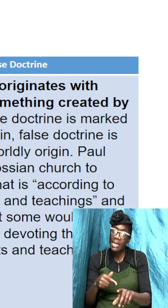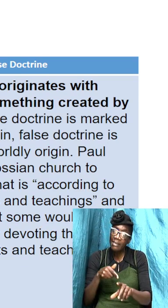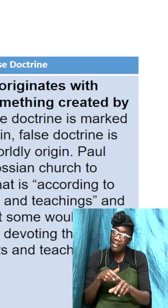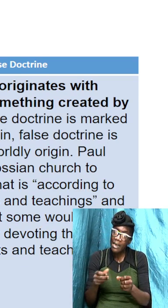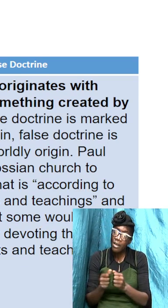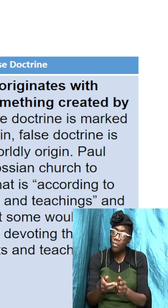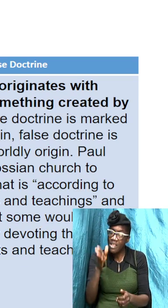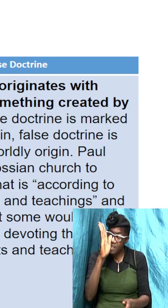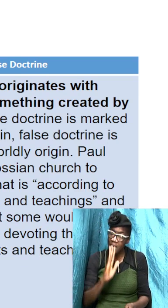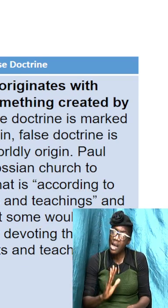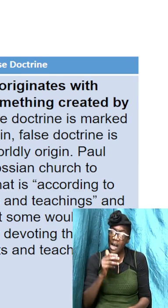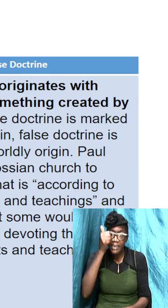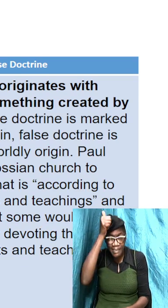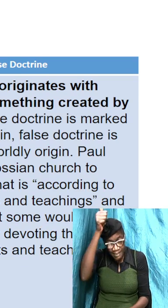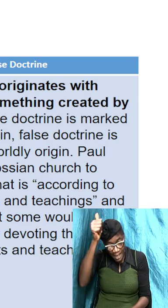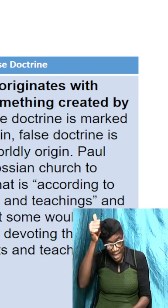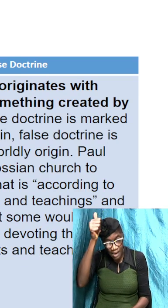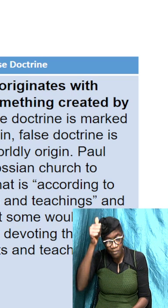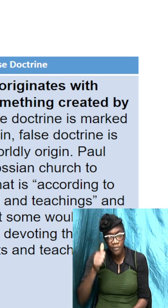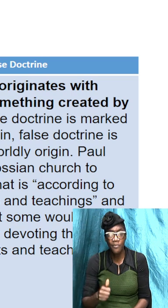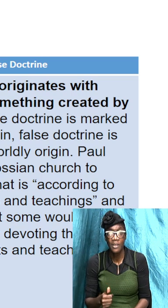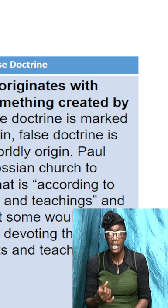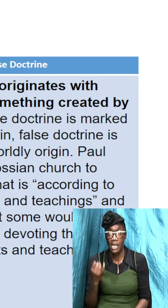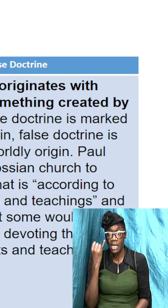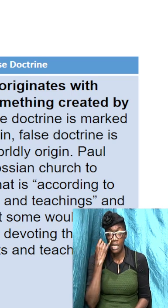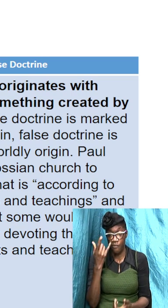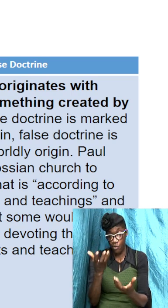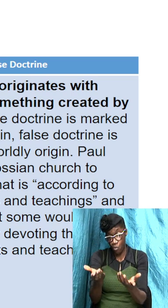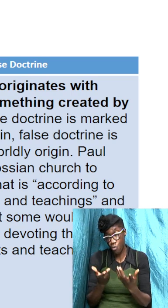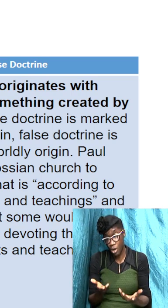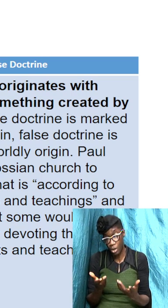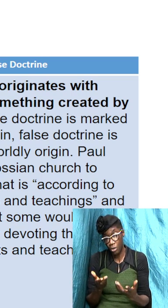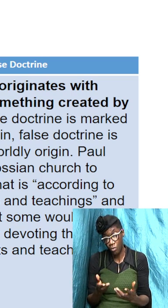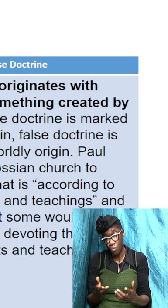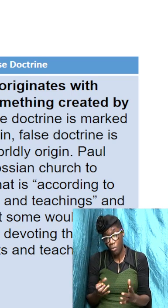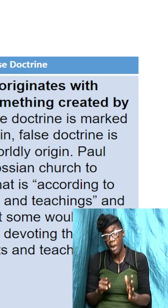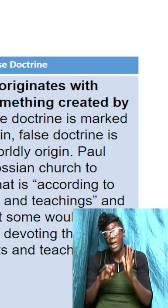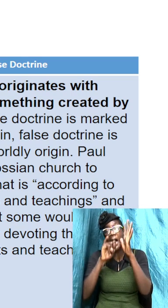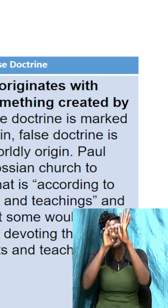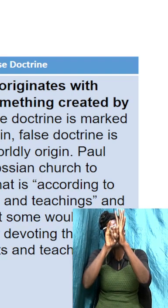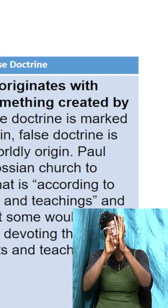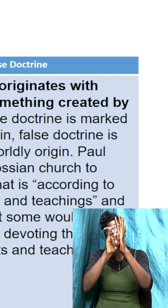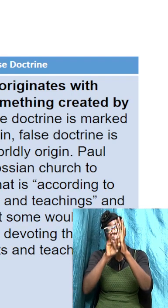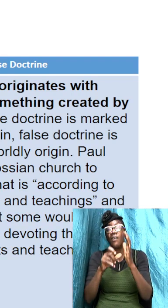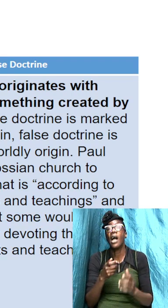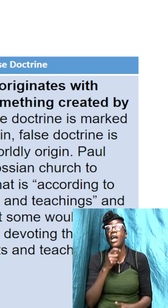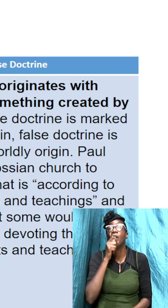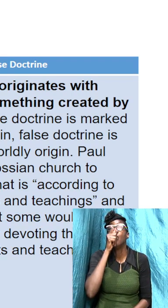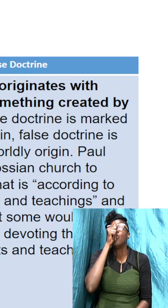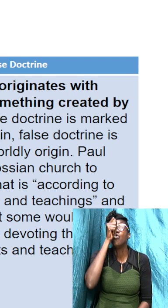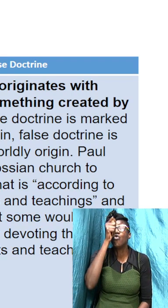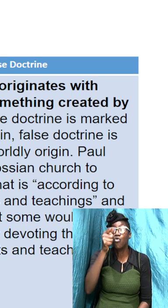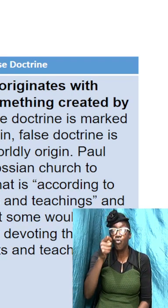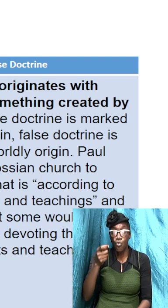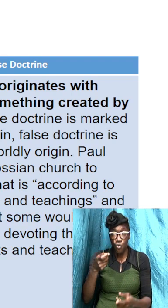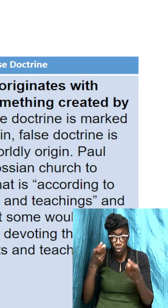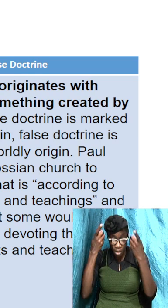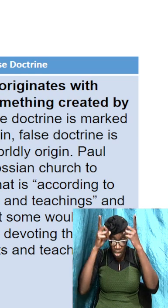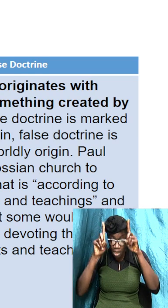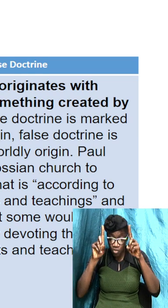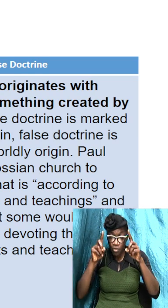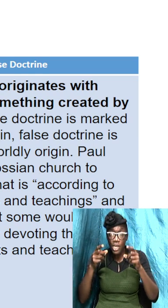himself so if you want to be able to identify true doctrine you have to look where it